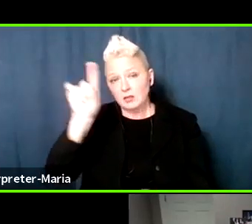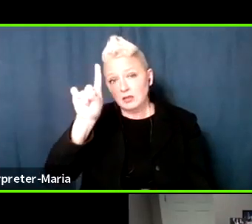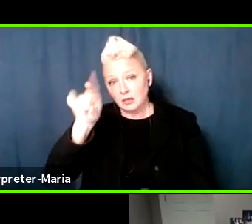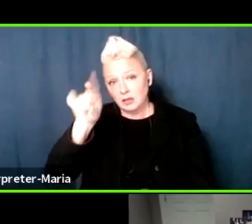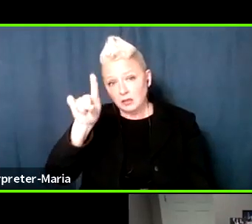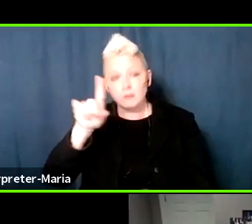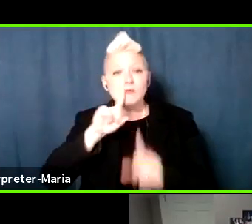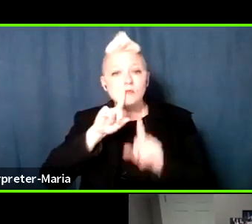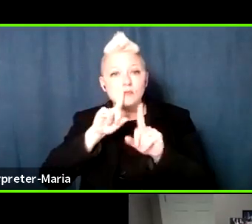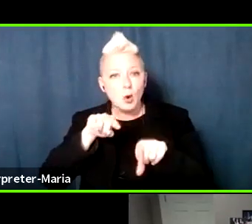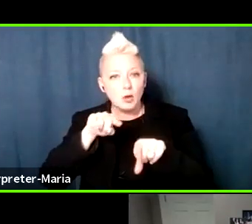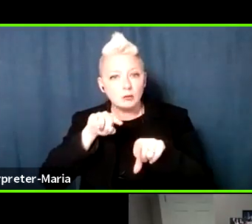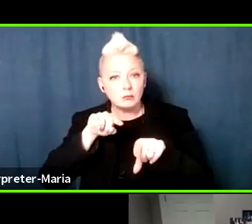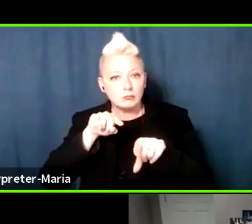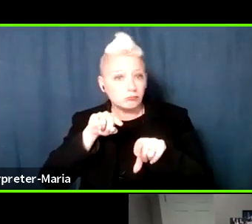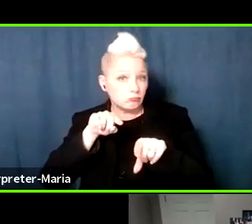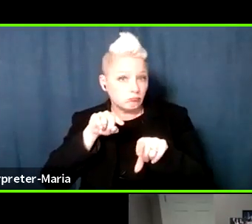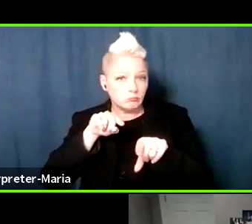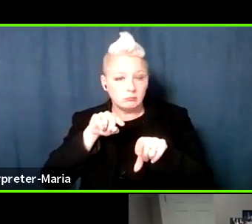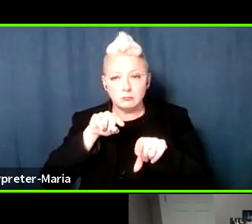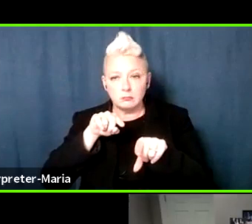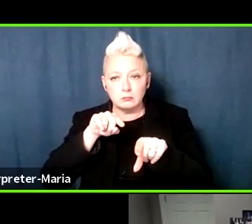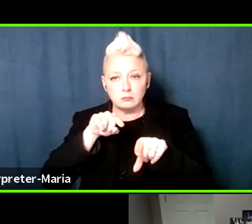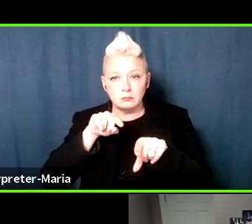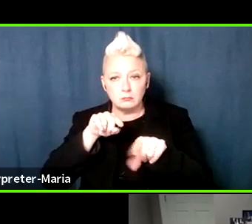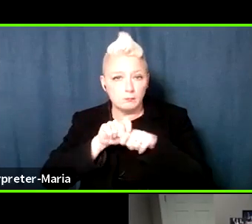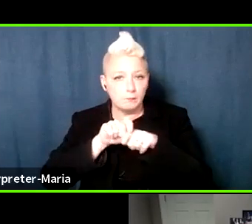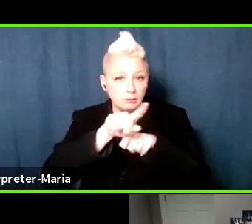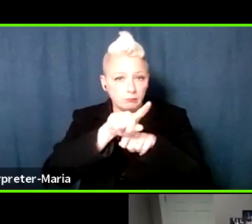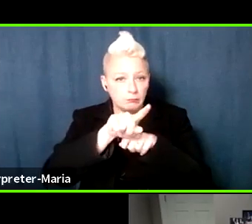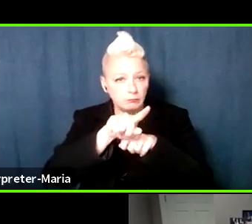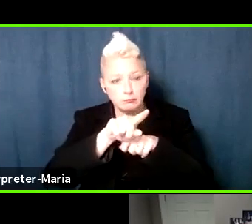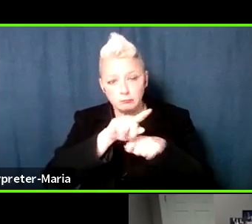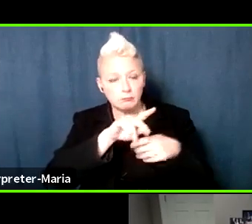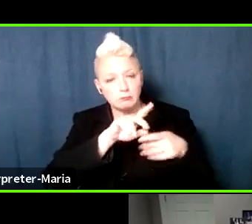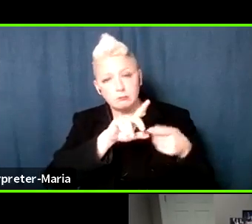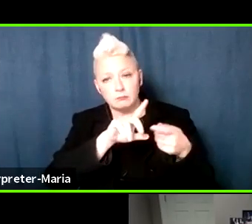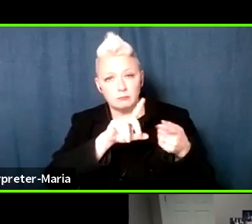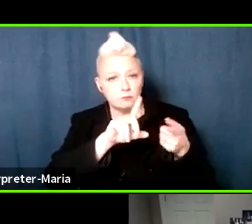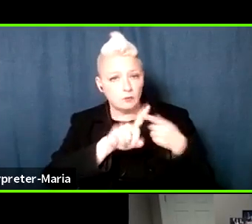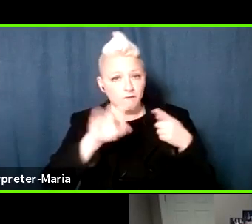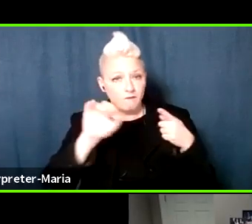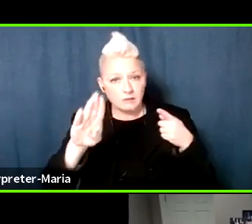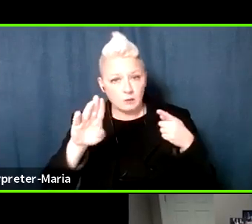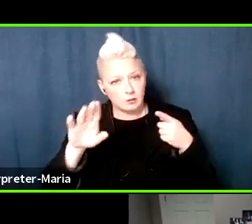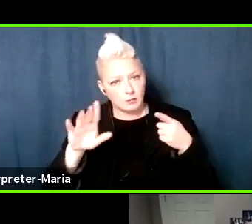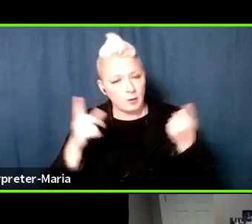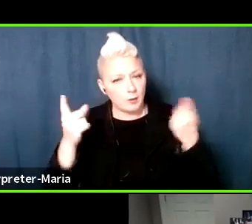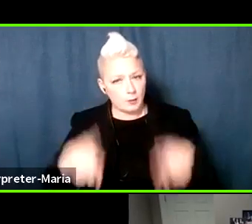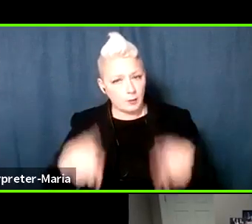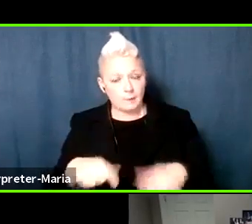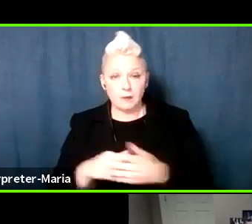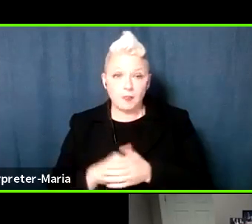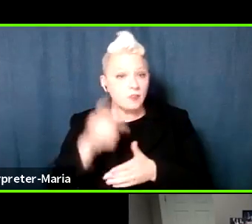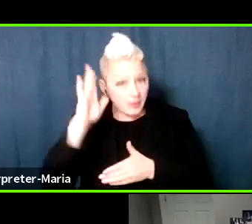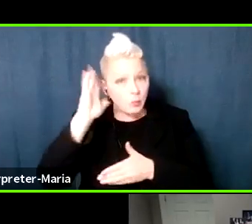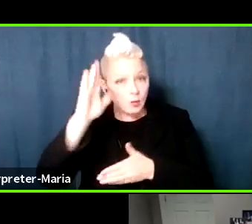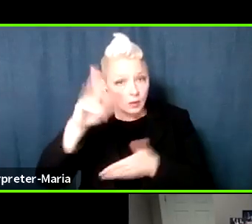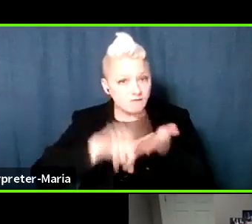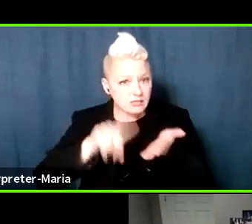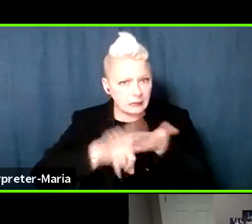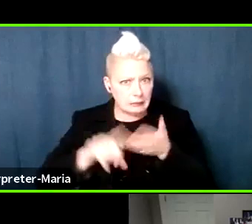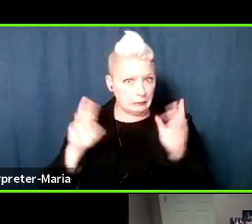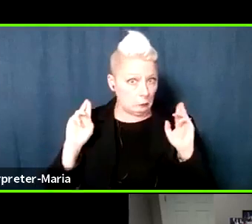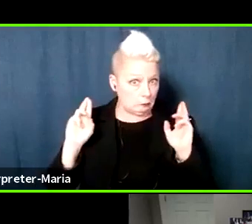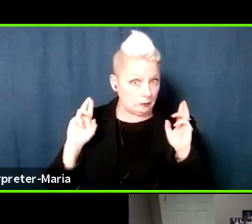report, and you can, you can send a quick notice to Facebook about it. They're going to investigate it, hopefully,